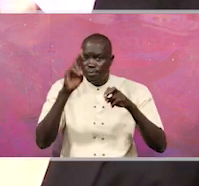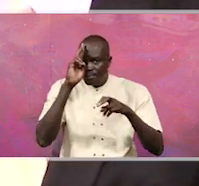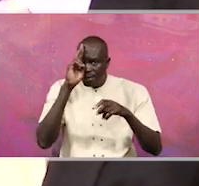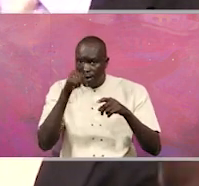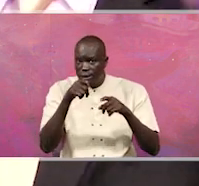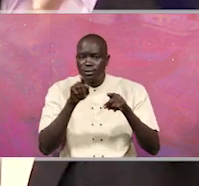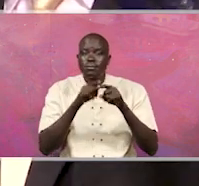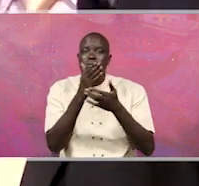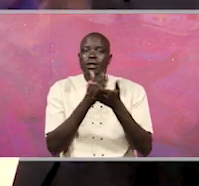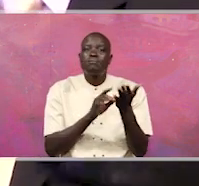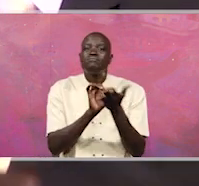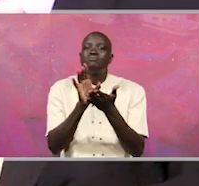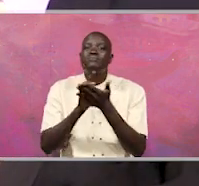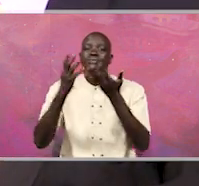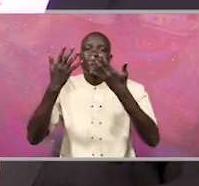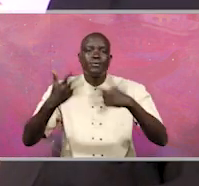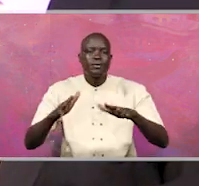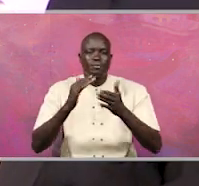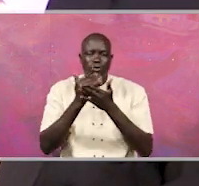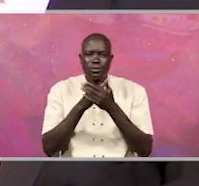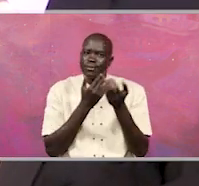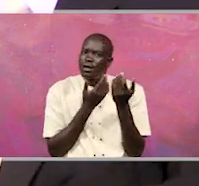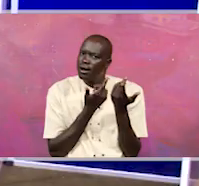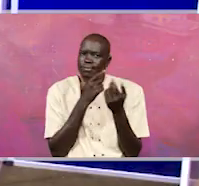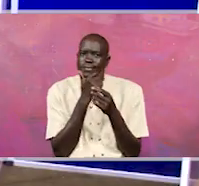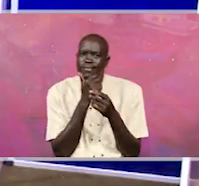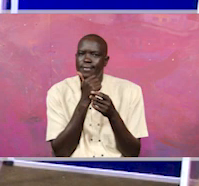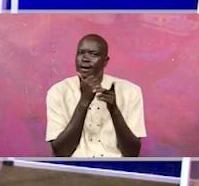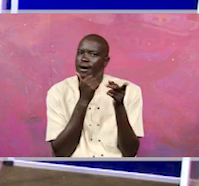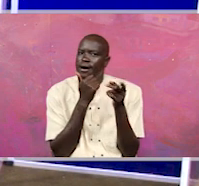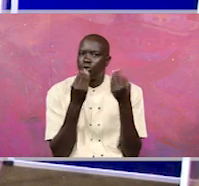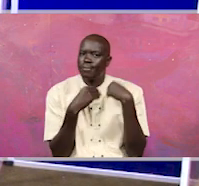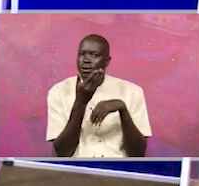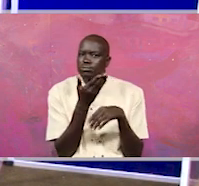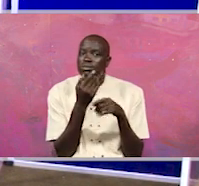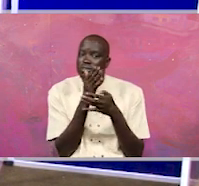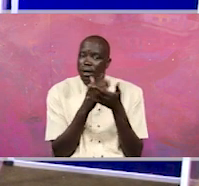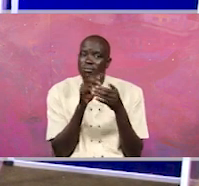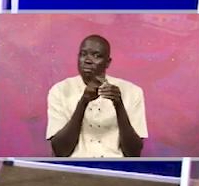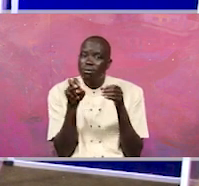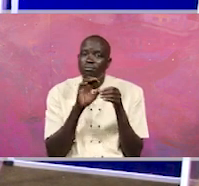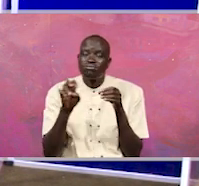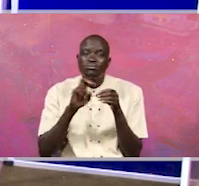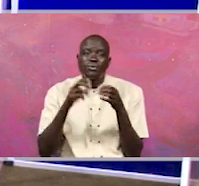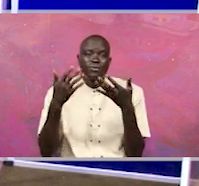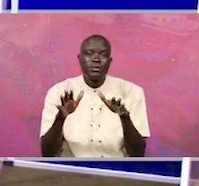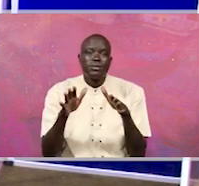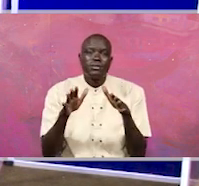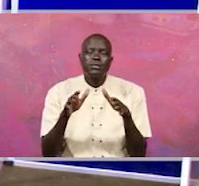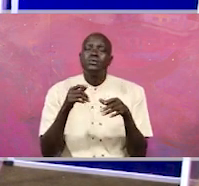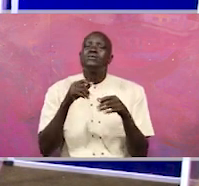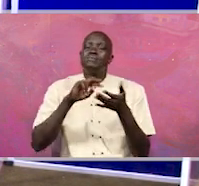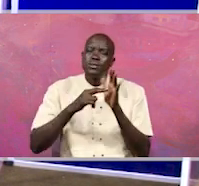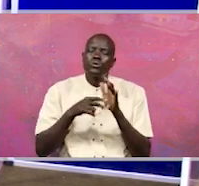of their duties because of their being suspected or being corrupt. All right. To say that we are there.